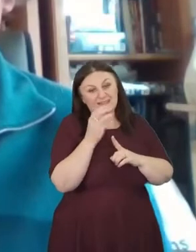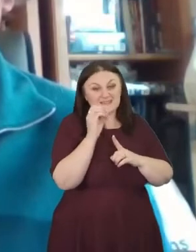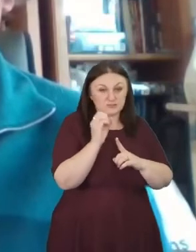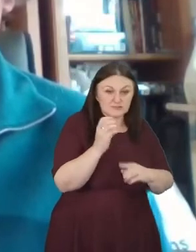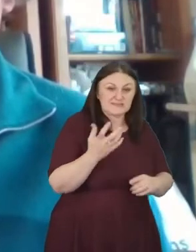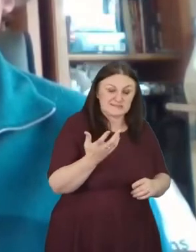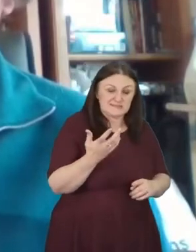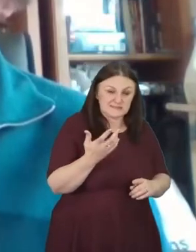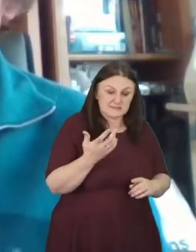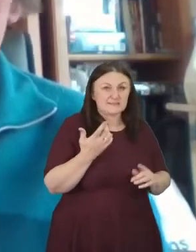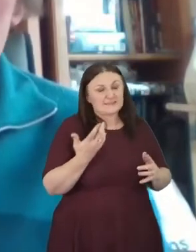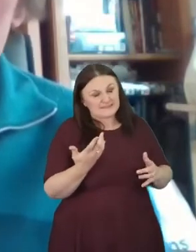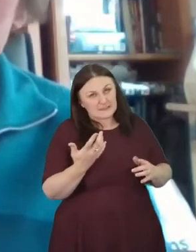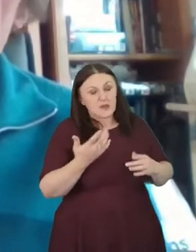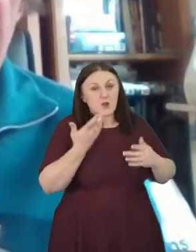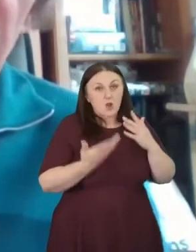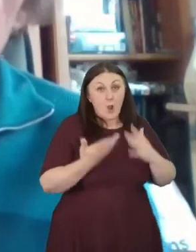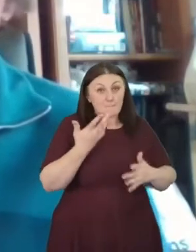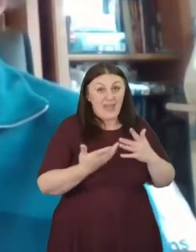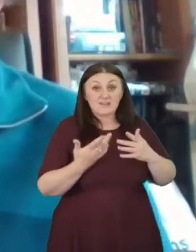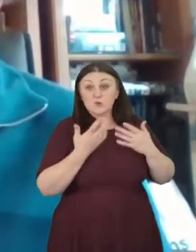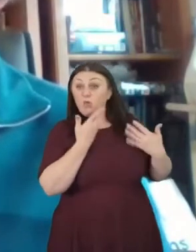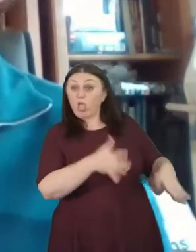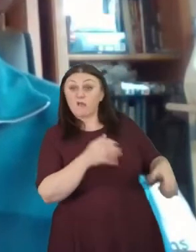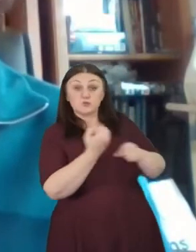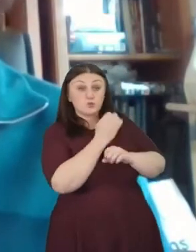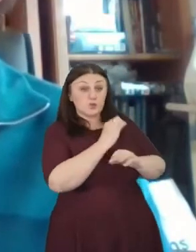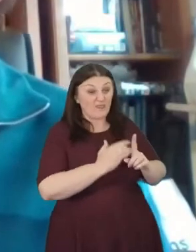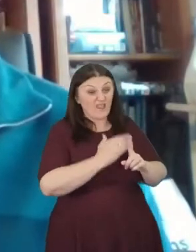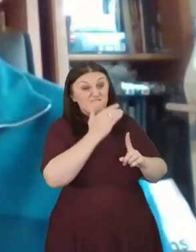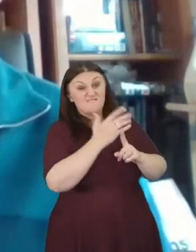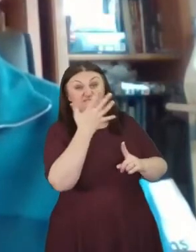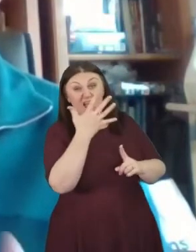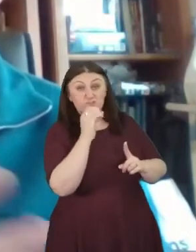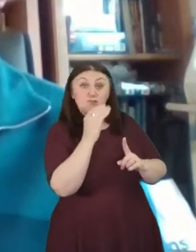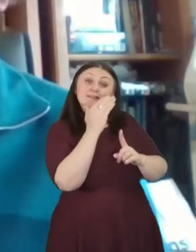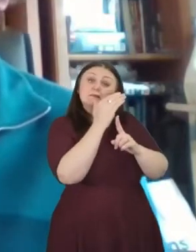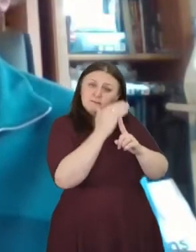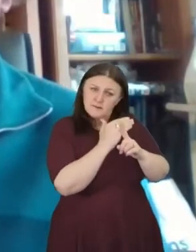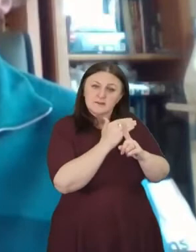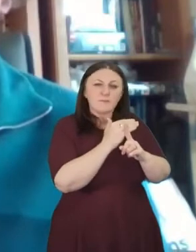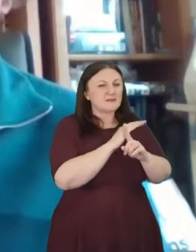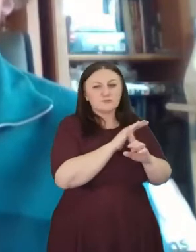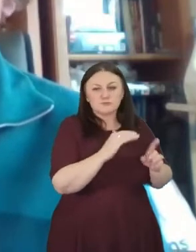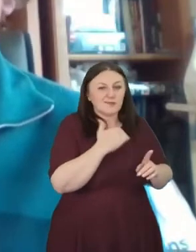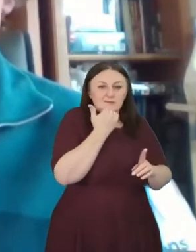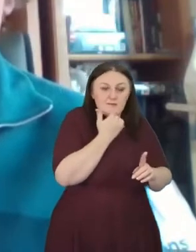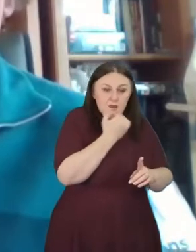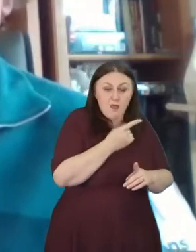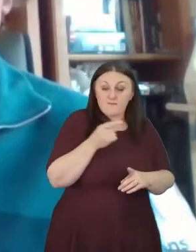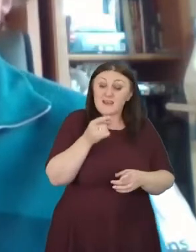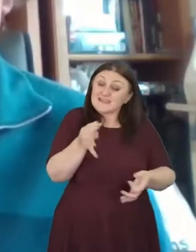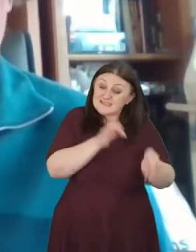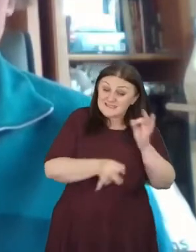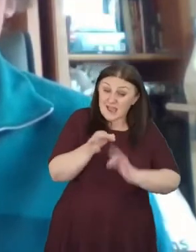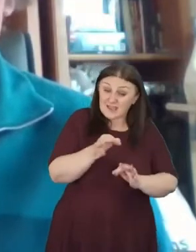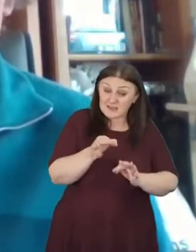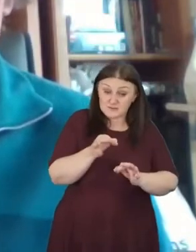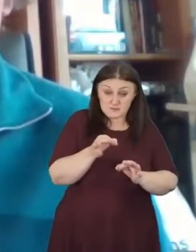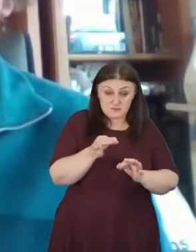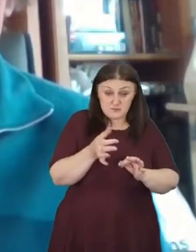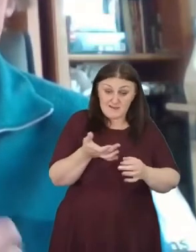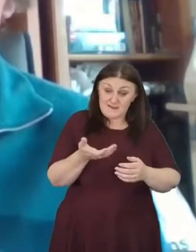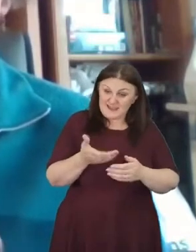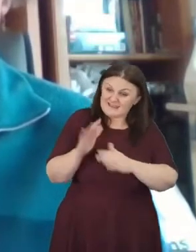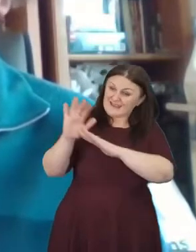enough. Now, science I think is God's gift to us. It enables us to see, understand the wonder of